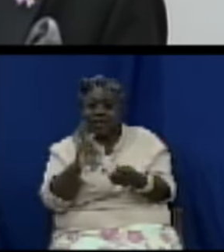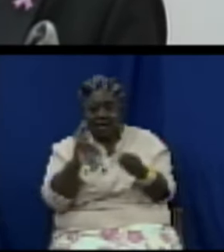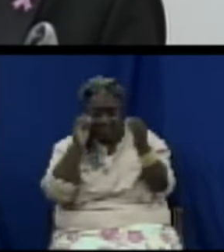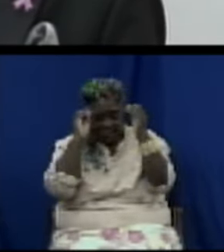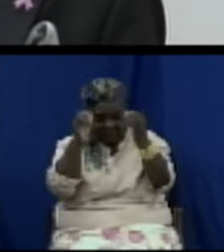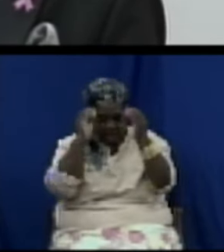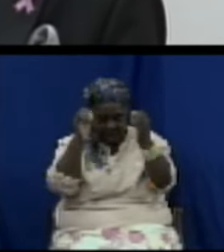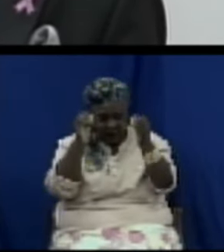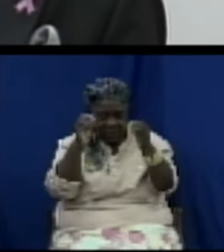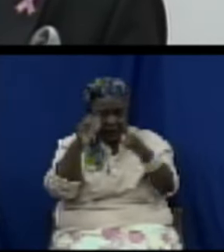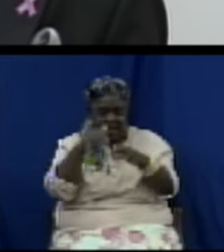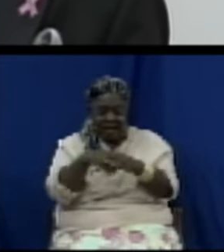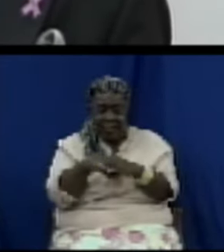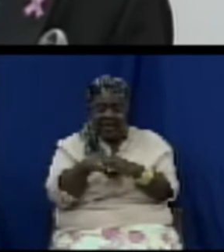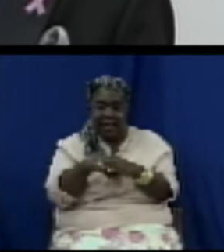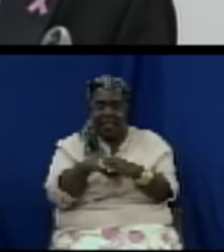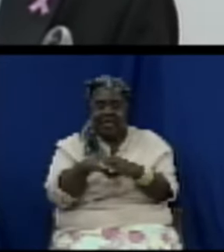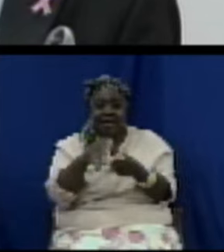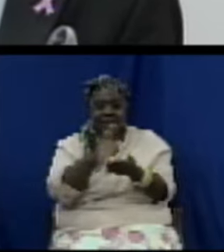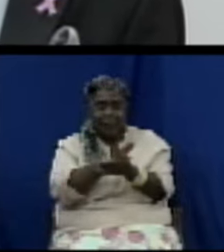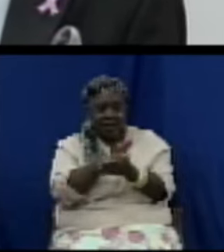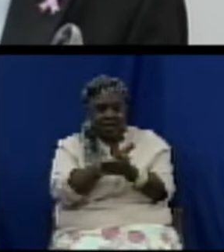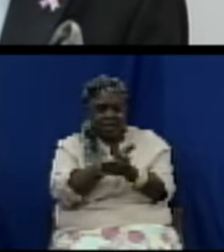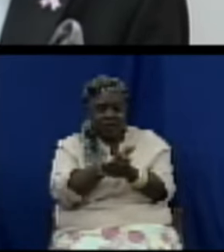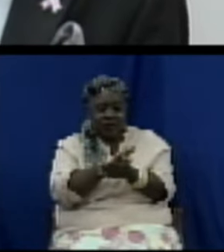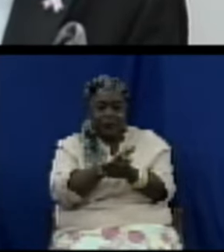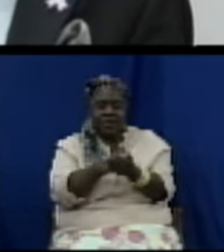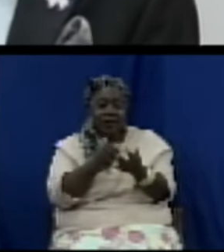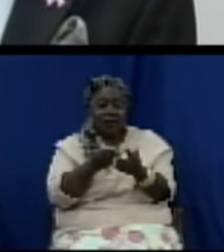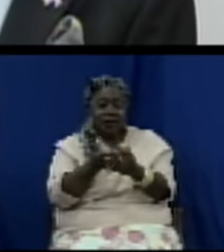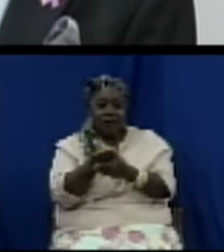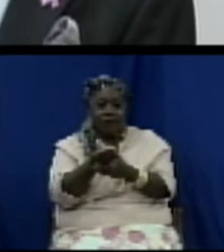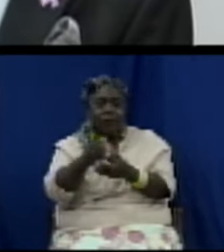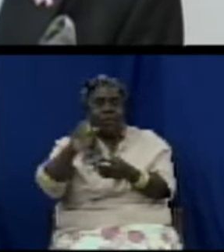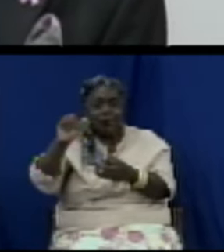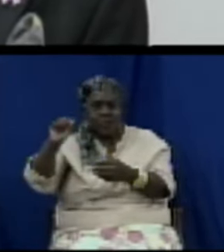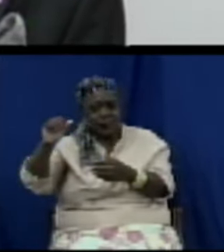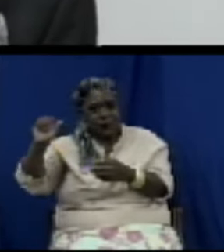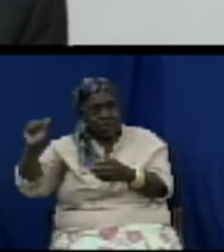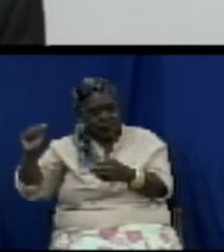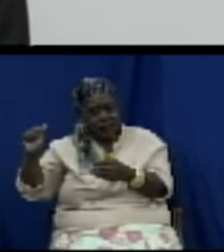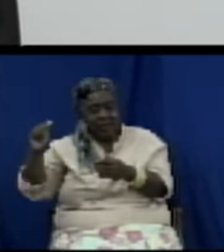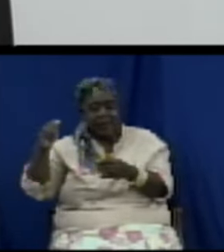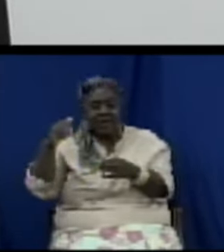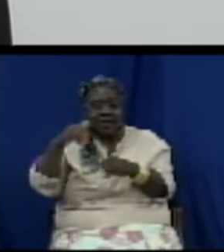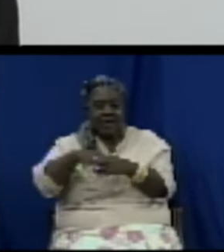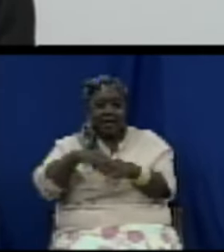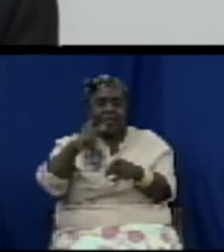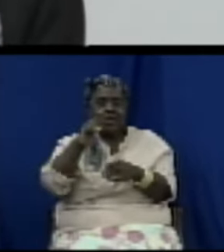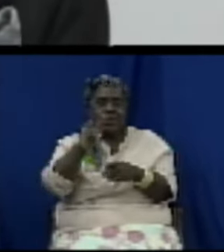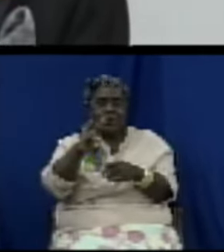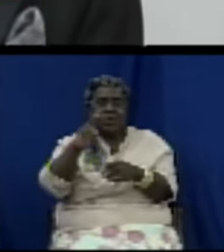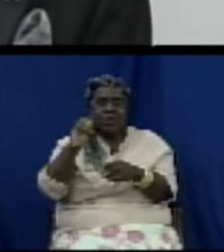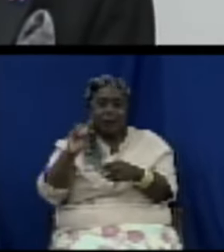during social studies classes for the 2024 academic year